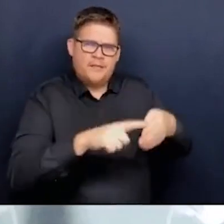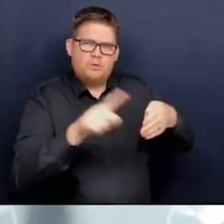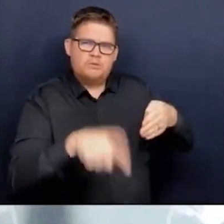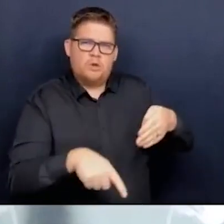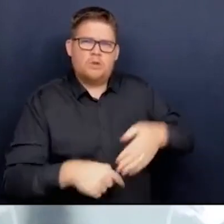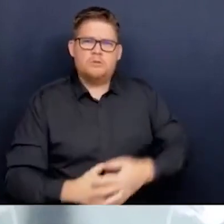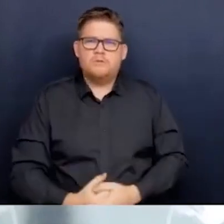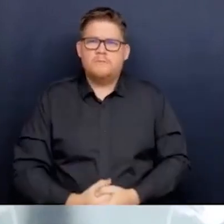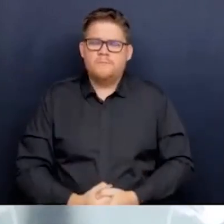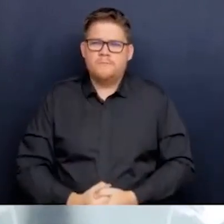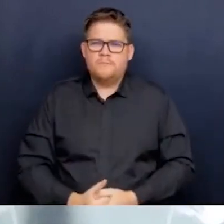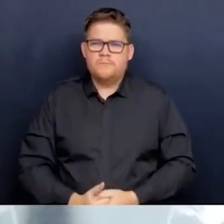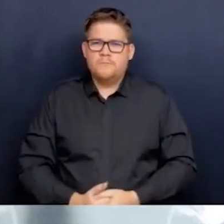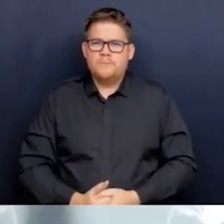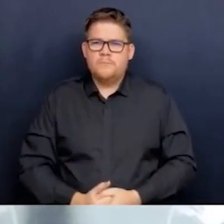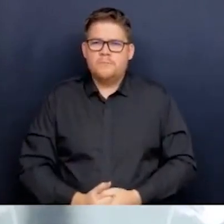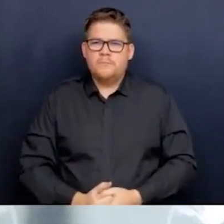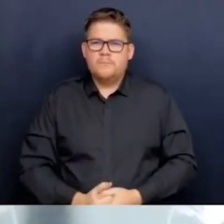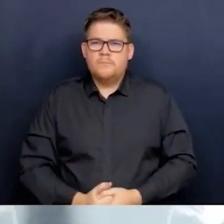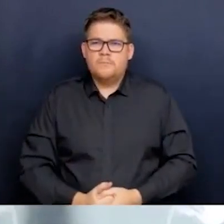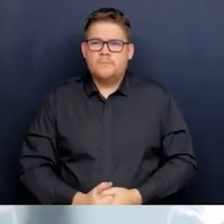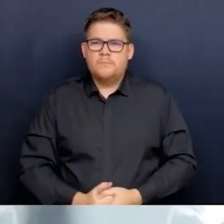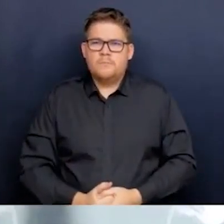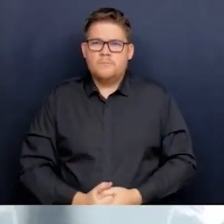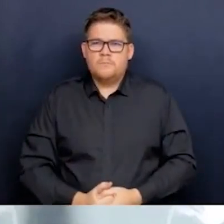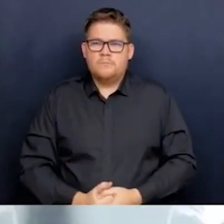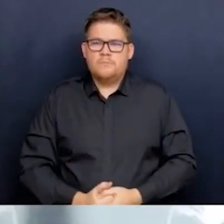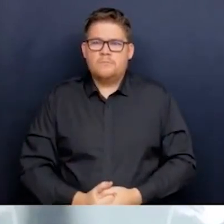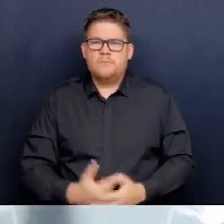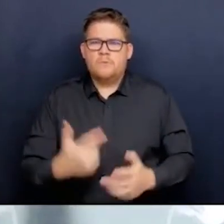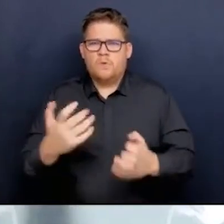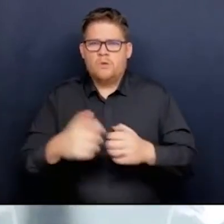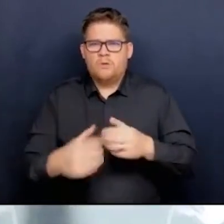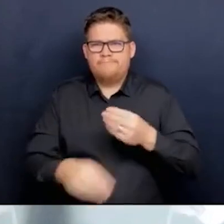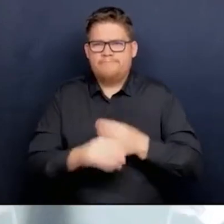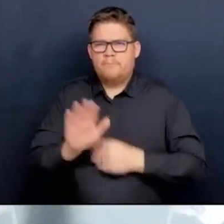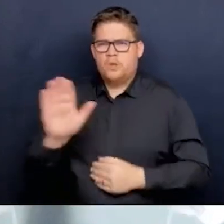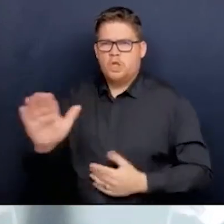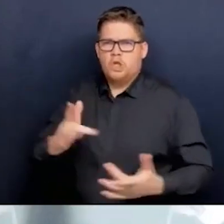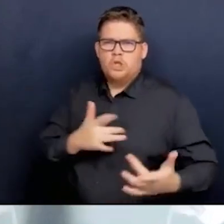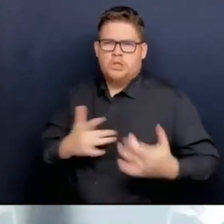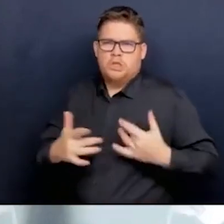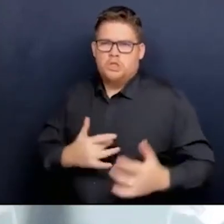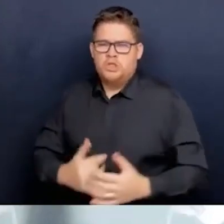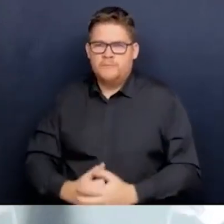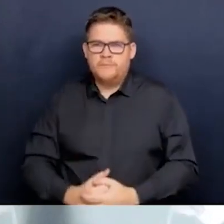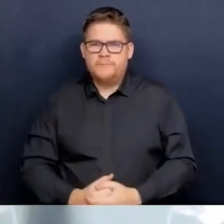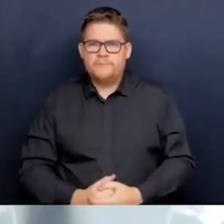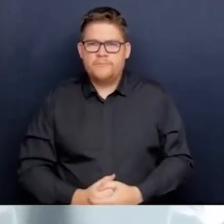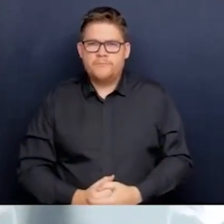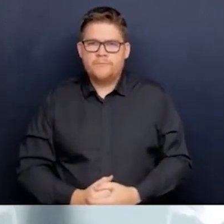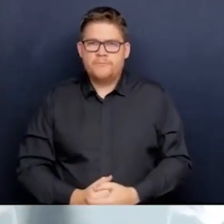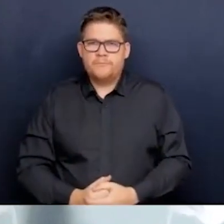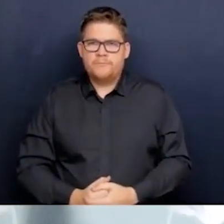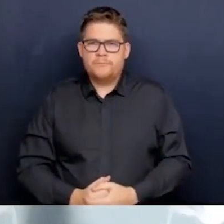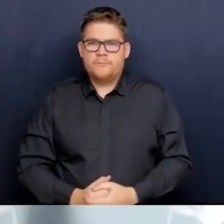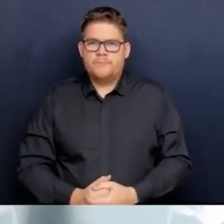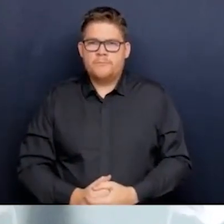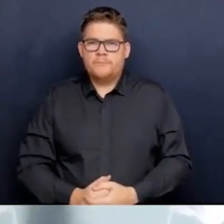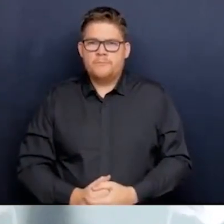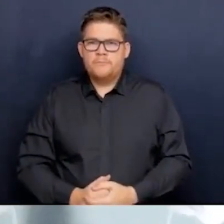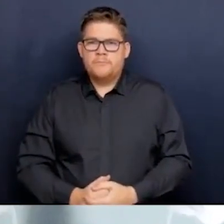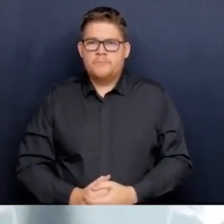issues of concern that have been raised in the last couple of days. First, it talks about